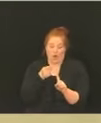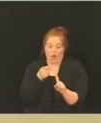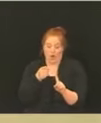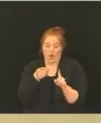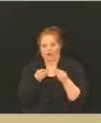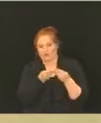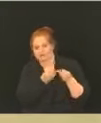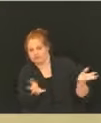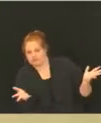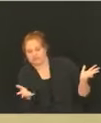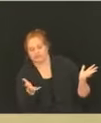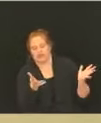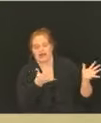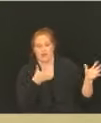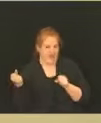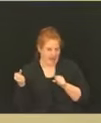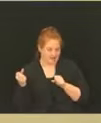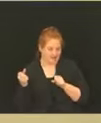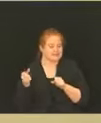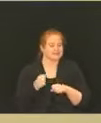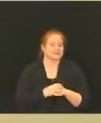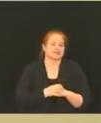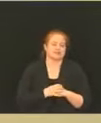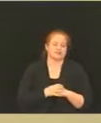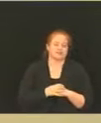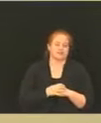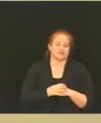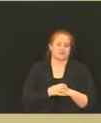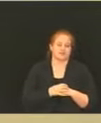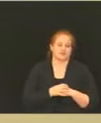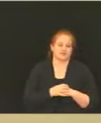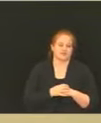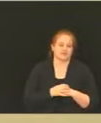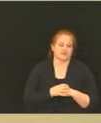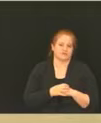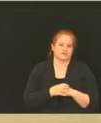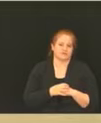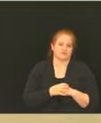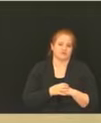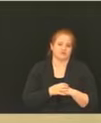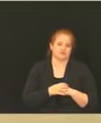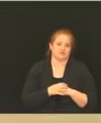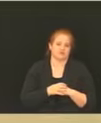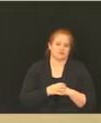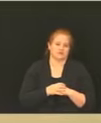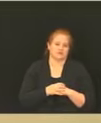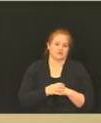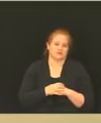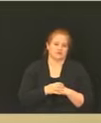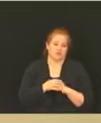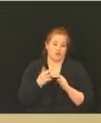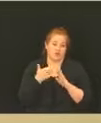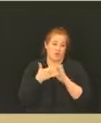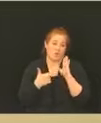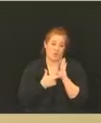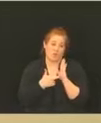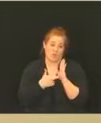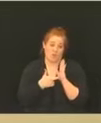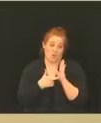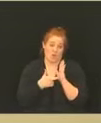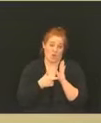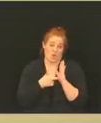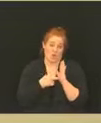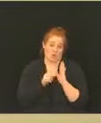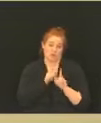arms as possible as quickly as we can. There are no rules against getting vaccine from other